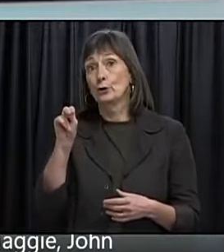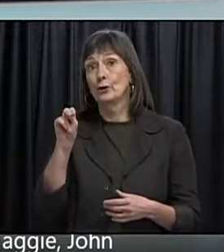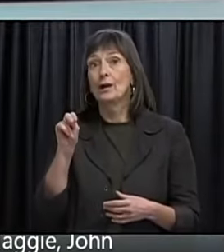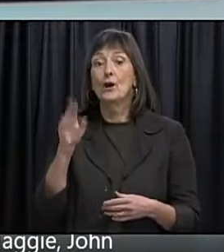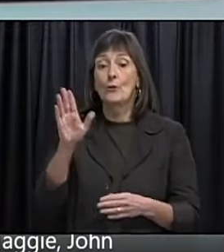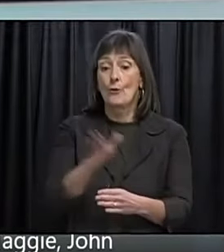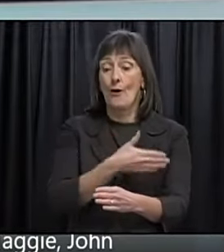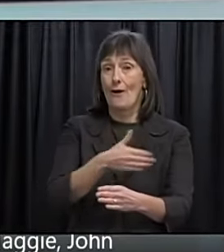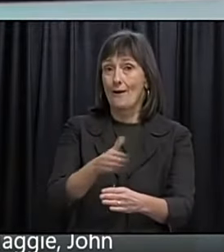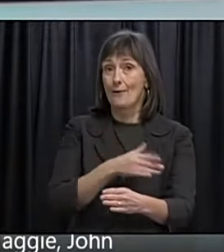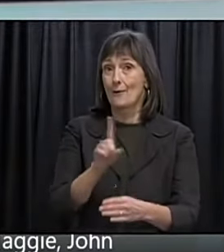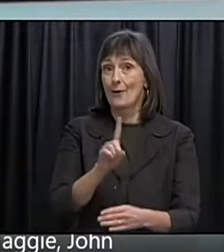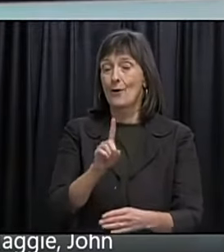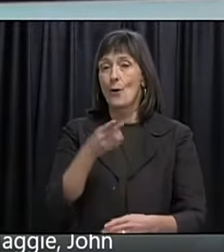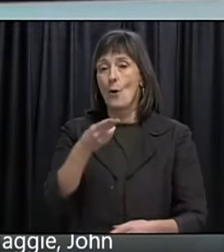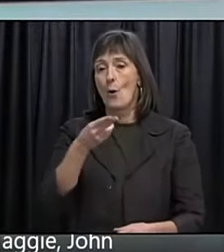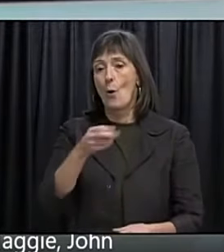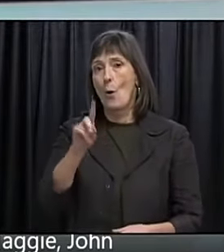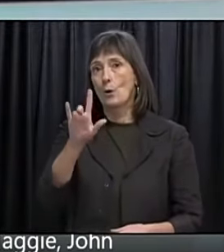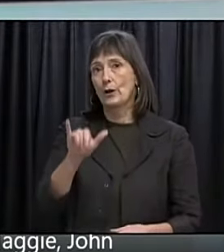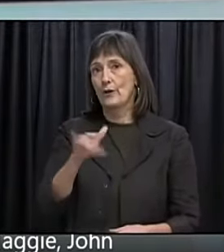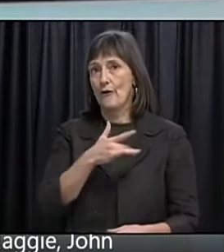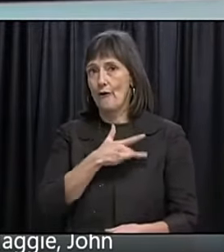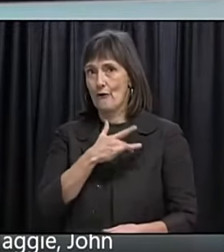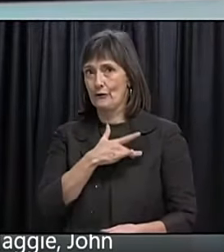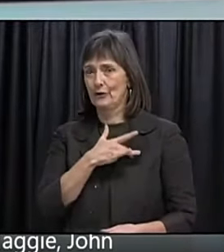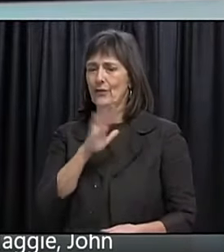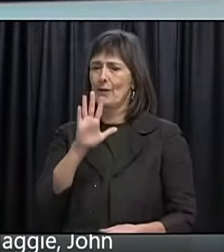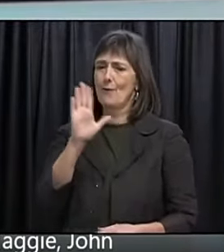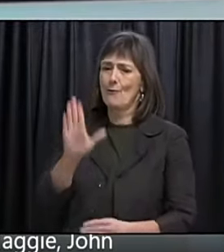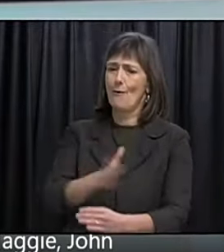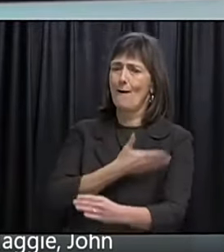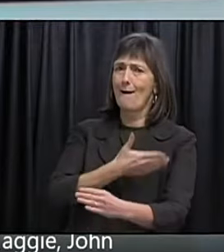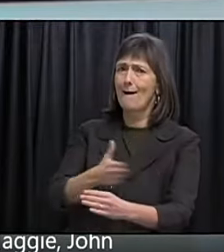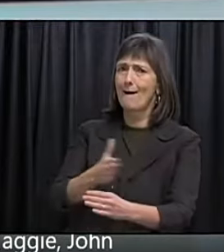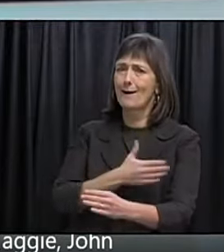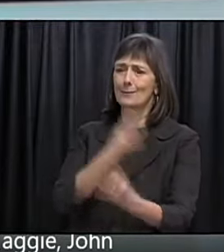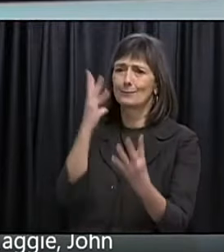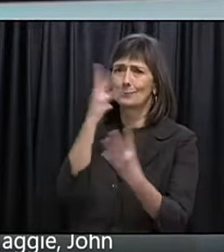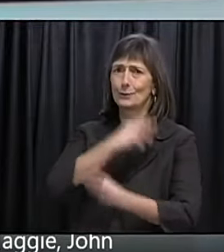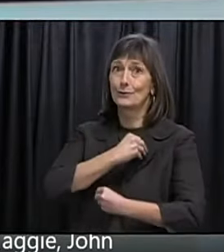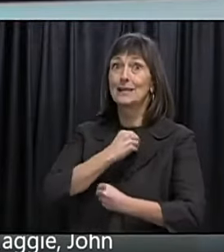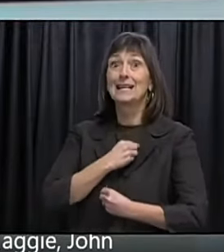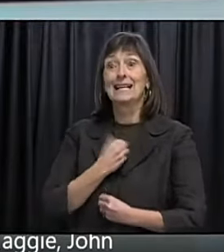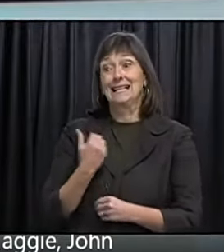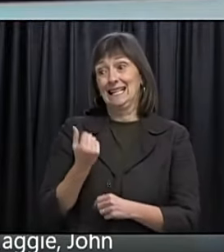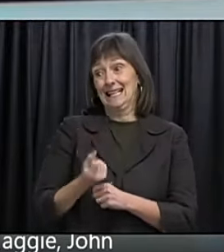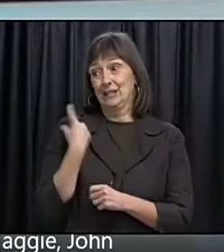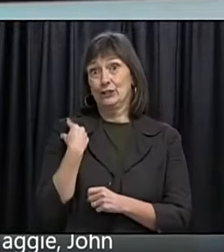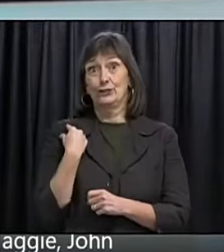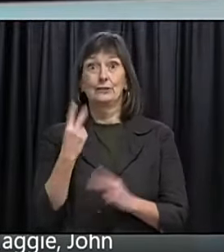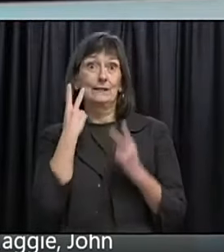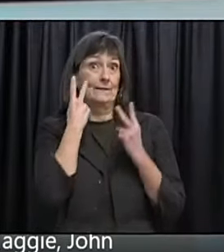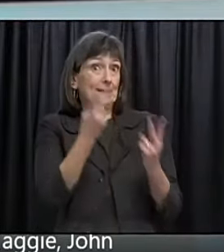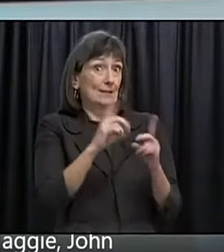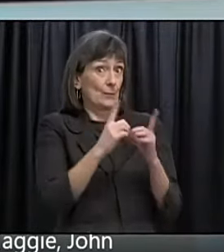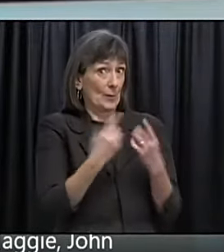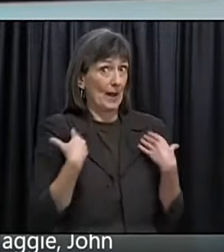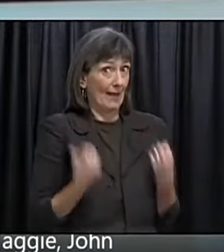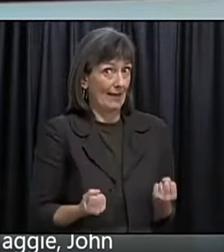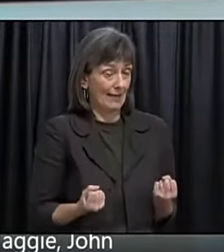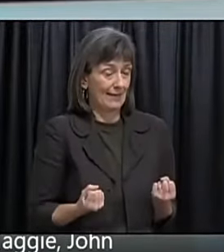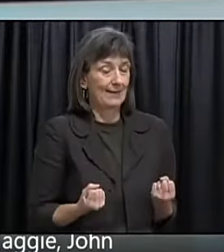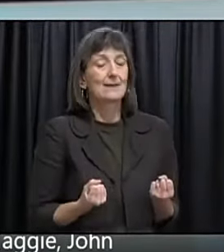Heart for a lovely Christmas carol grant. They came to visit the department last year. And